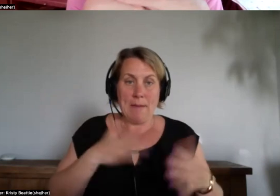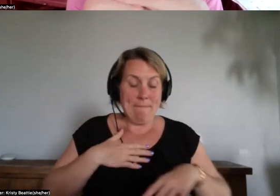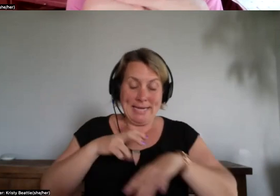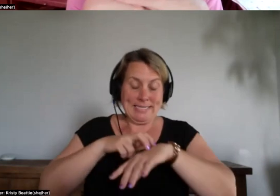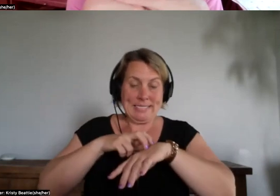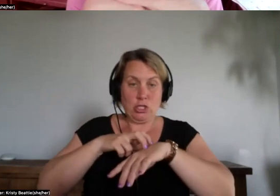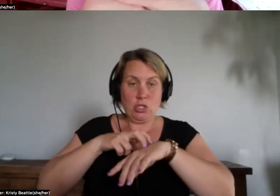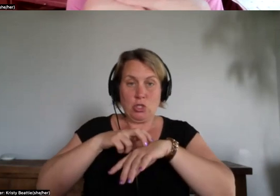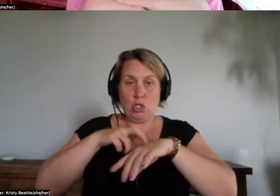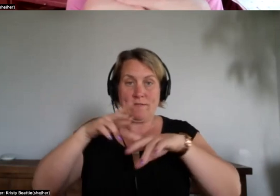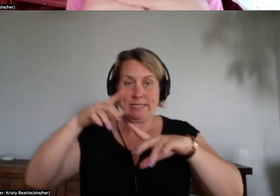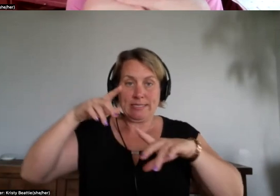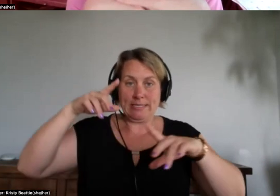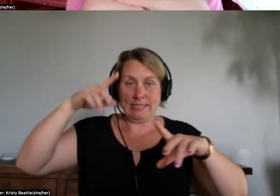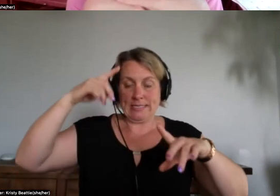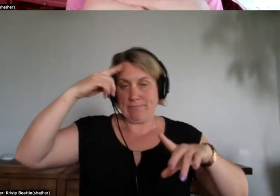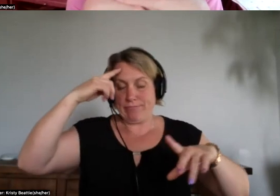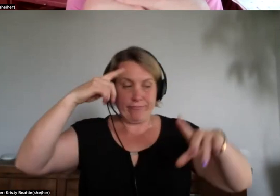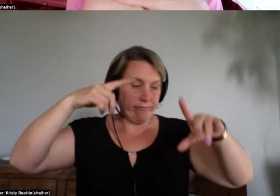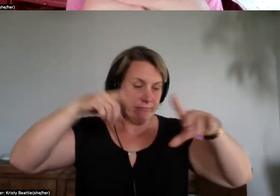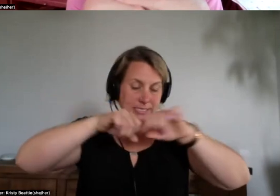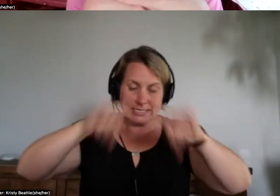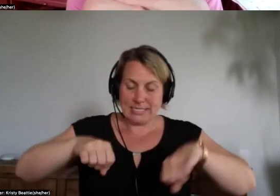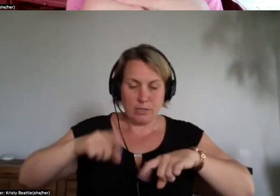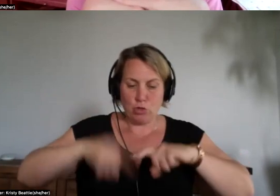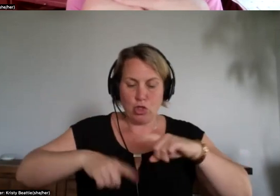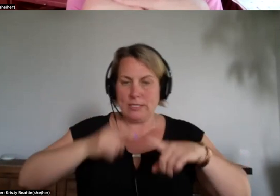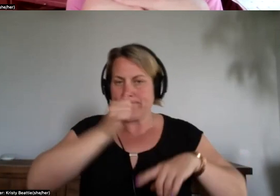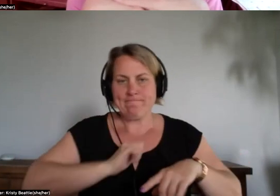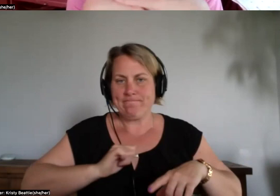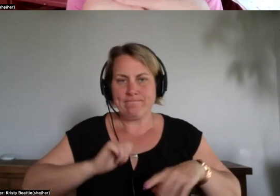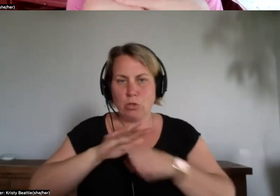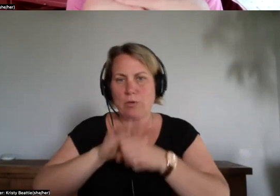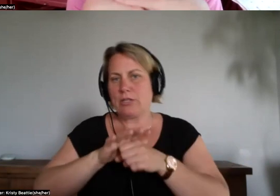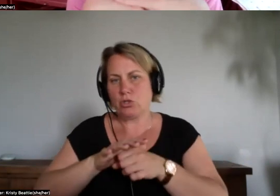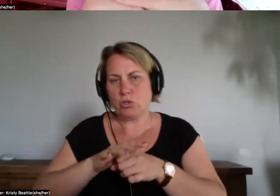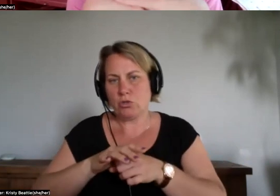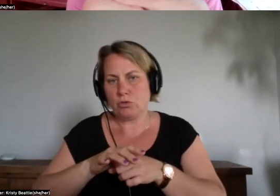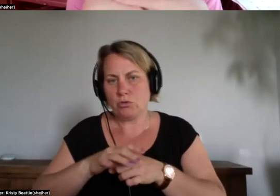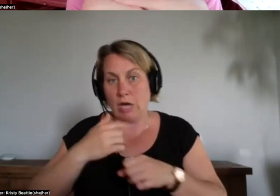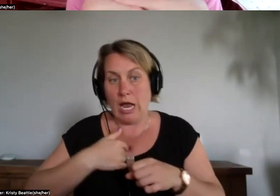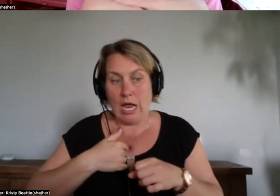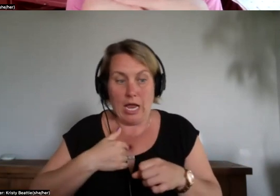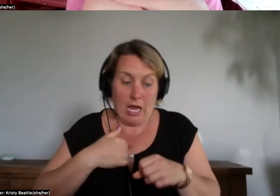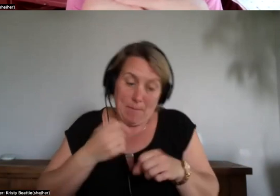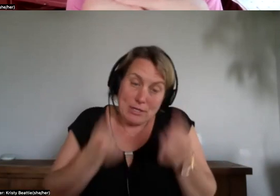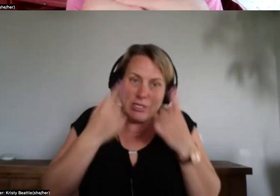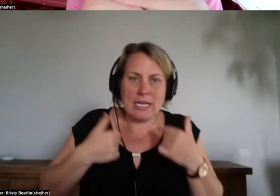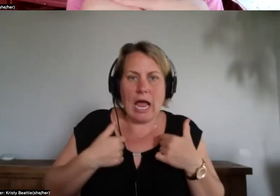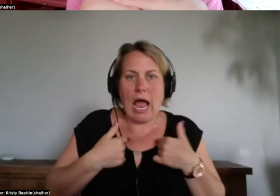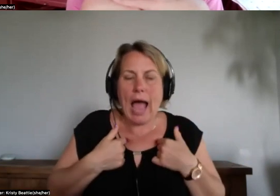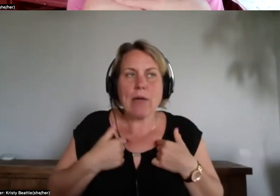handle it the pressure i was putting on myself but it was because i was perceiving threat